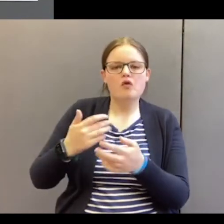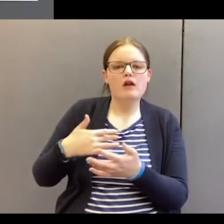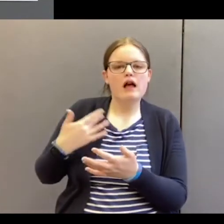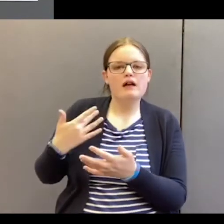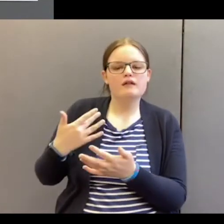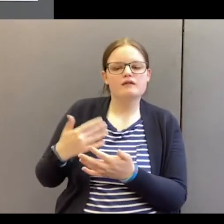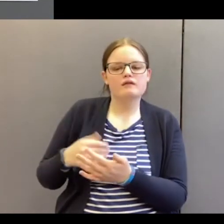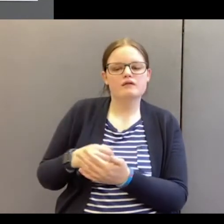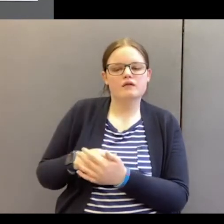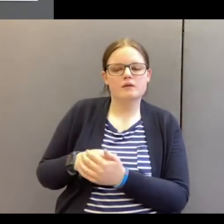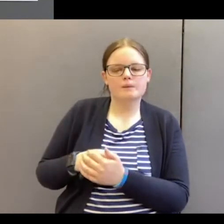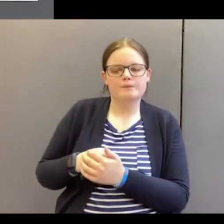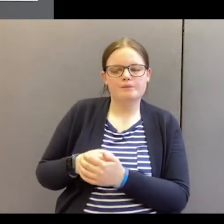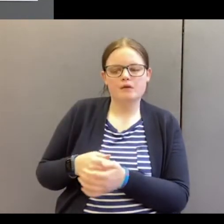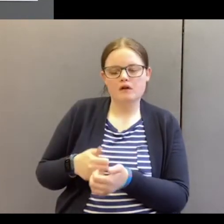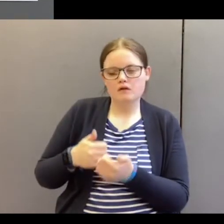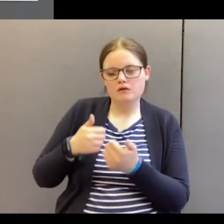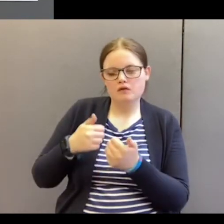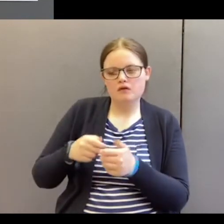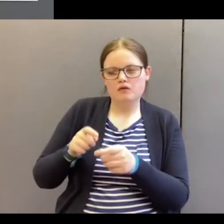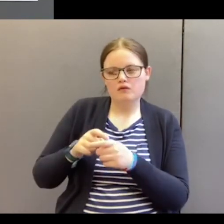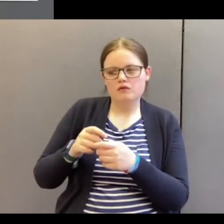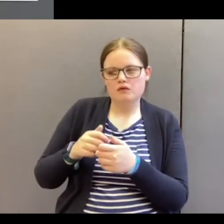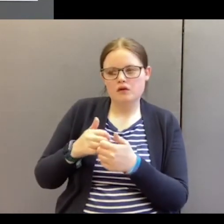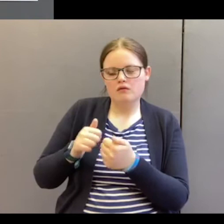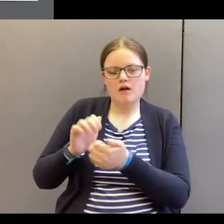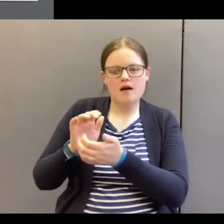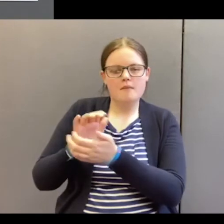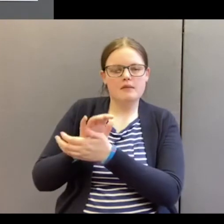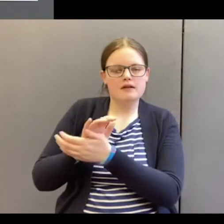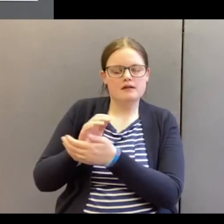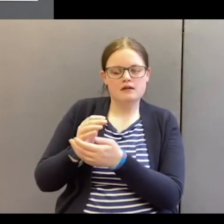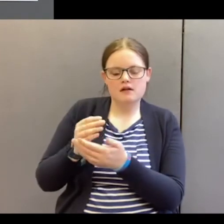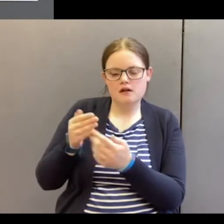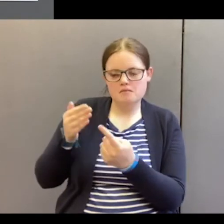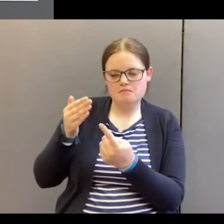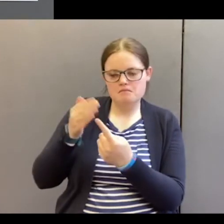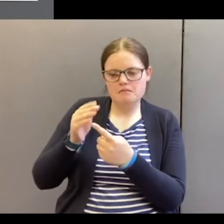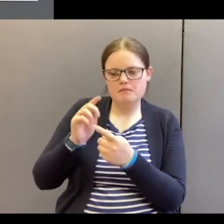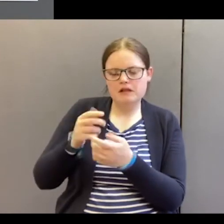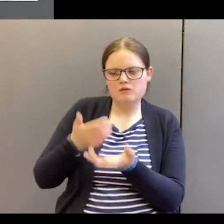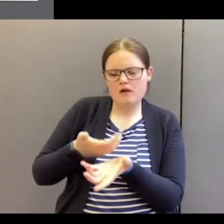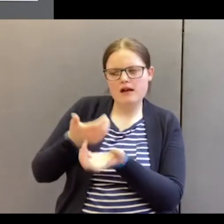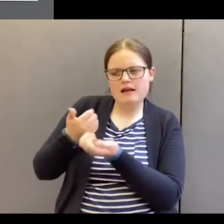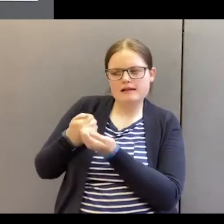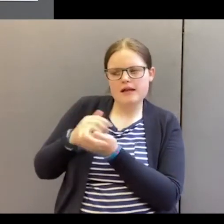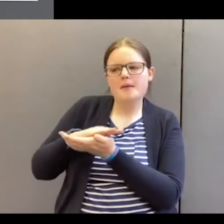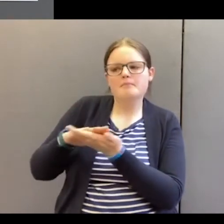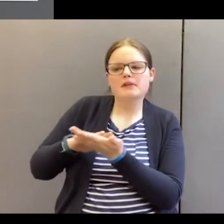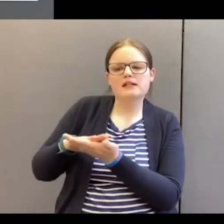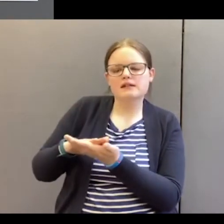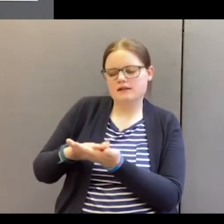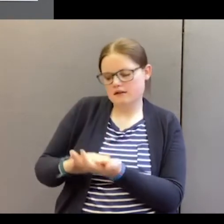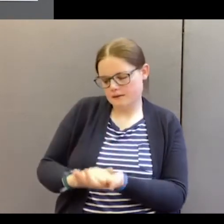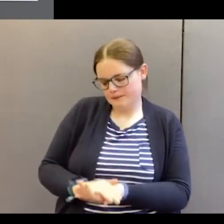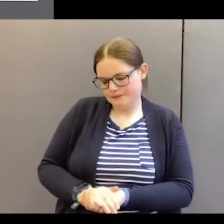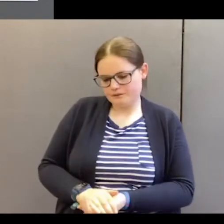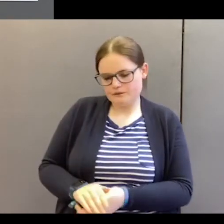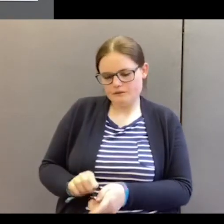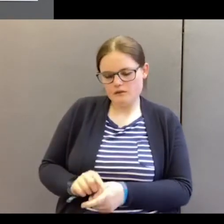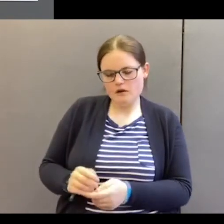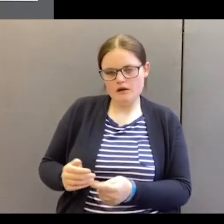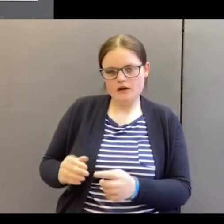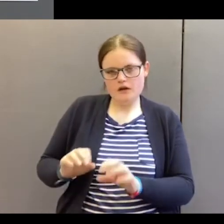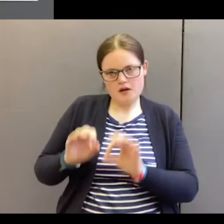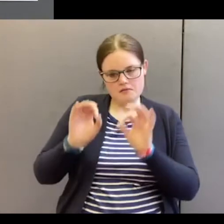The good and well pleasing purpose, that's what acceptable means, and the perfect,